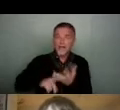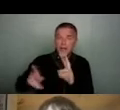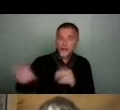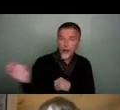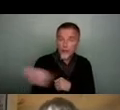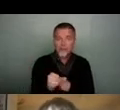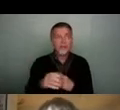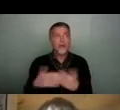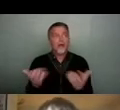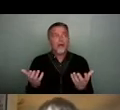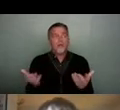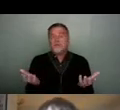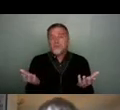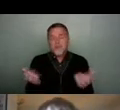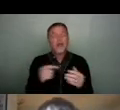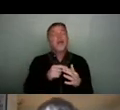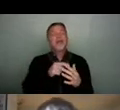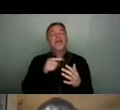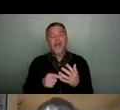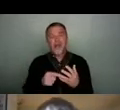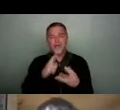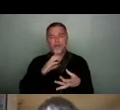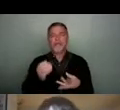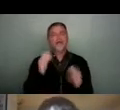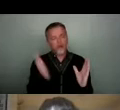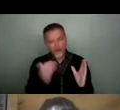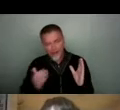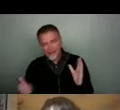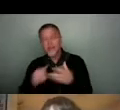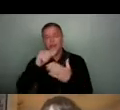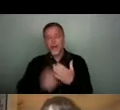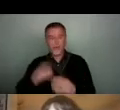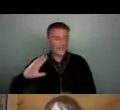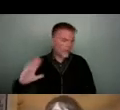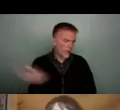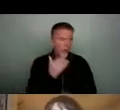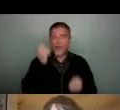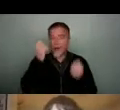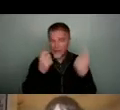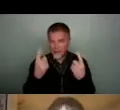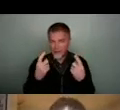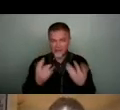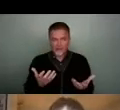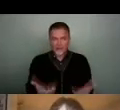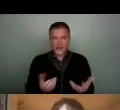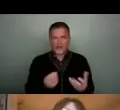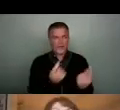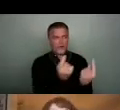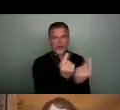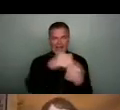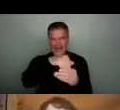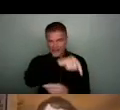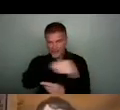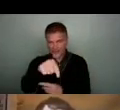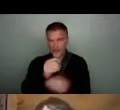And then we curated a program from all of those ideas and existing pieces of content across the pilot